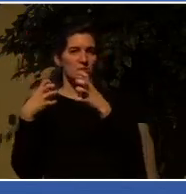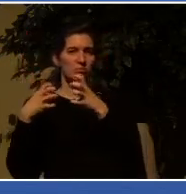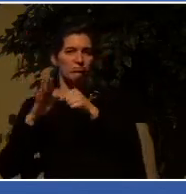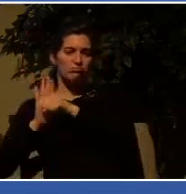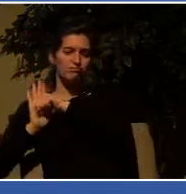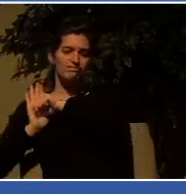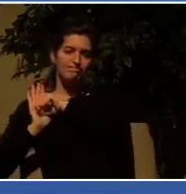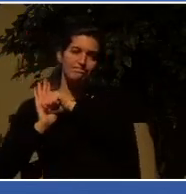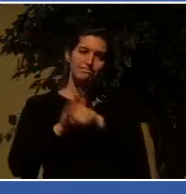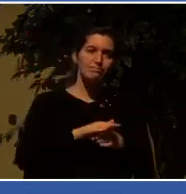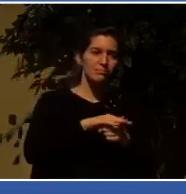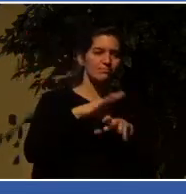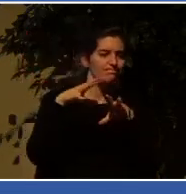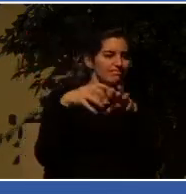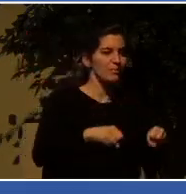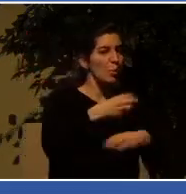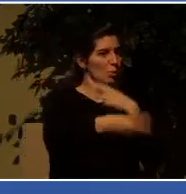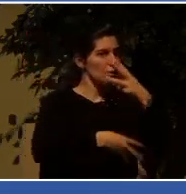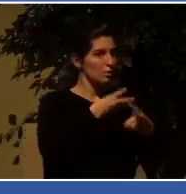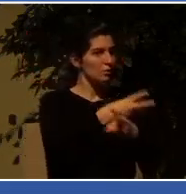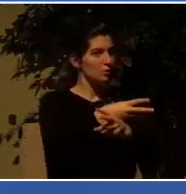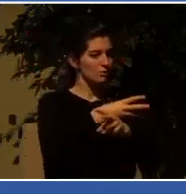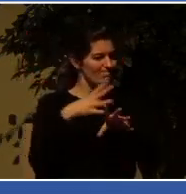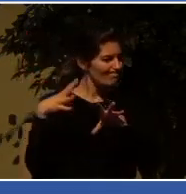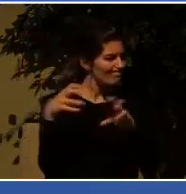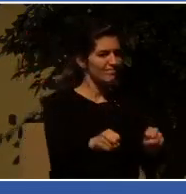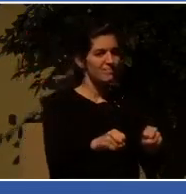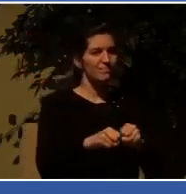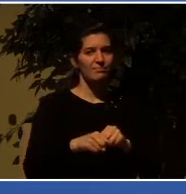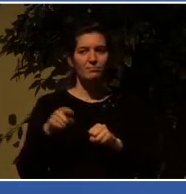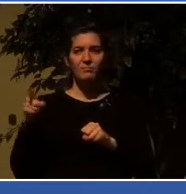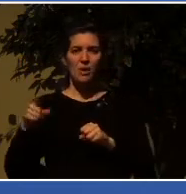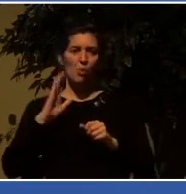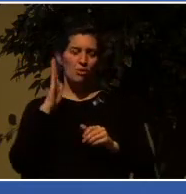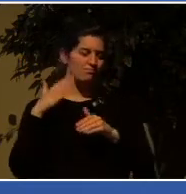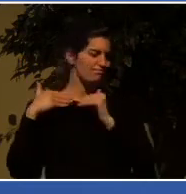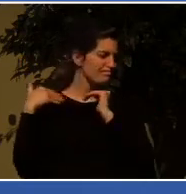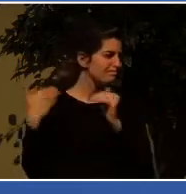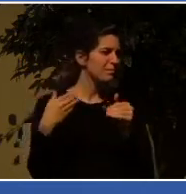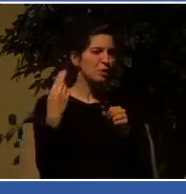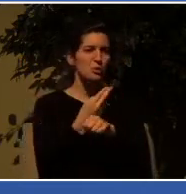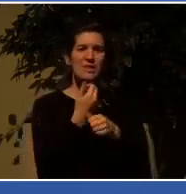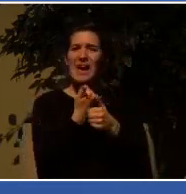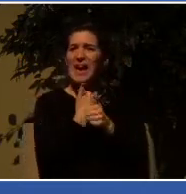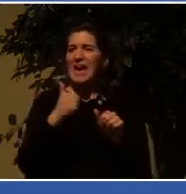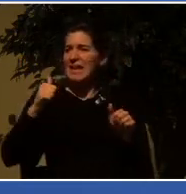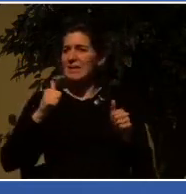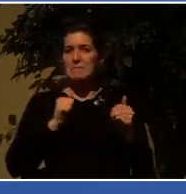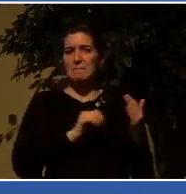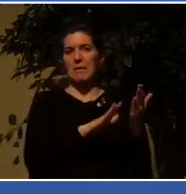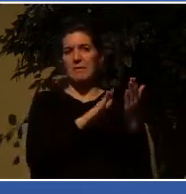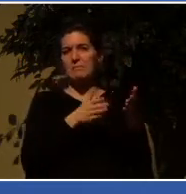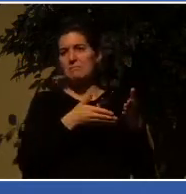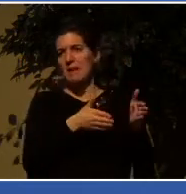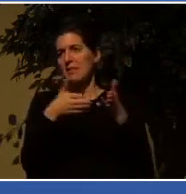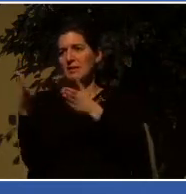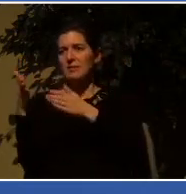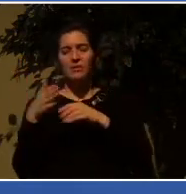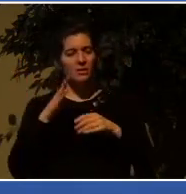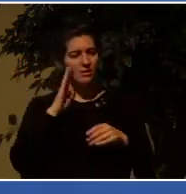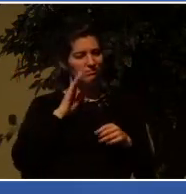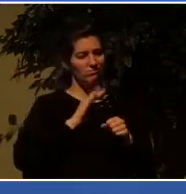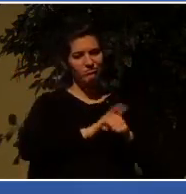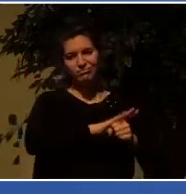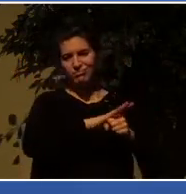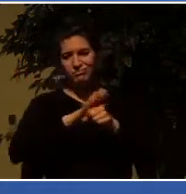and that is not hesitant to use whatever needs to be used in order to accomplish the coming of their kingdom. Well,